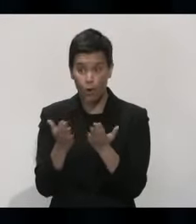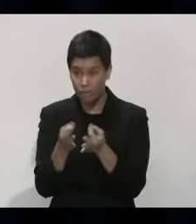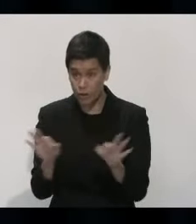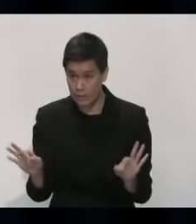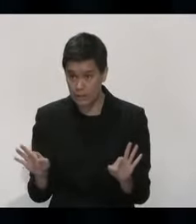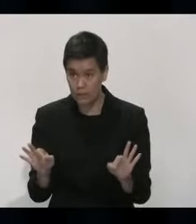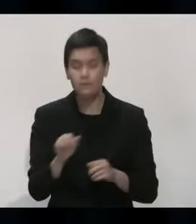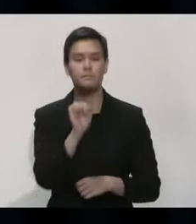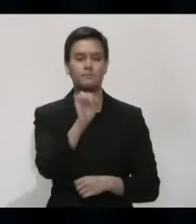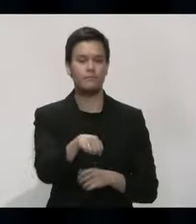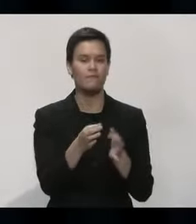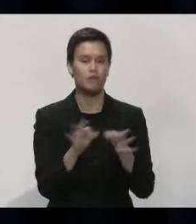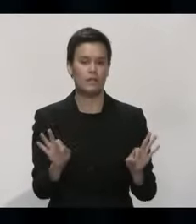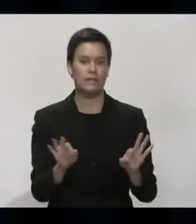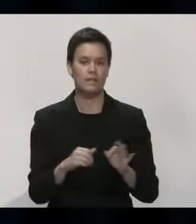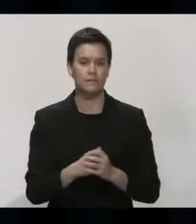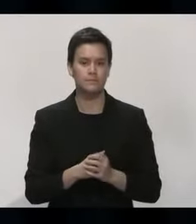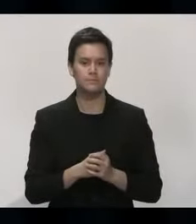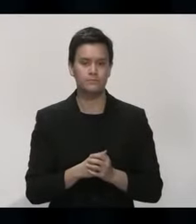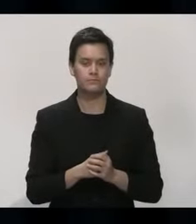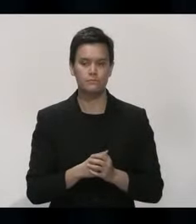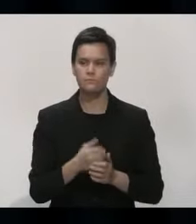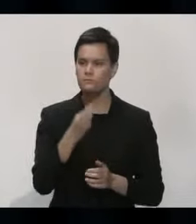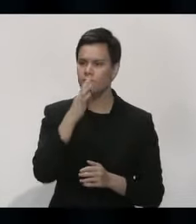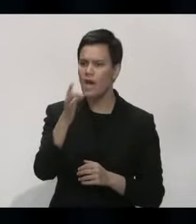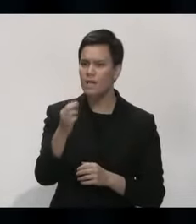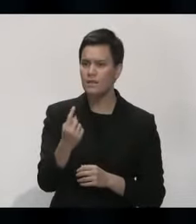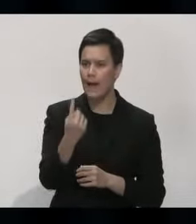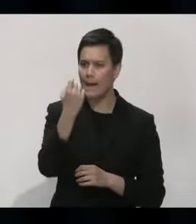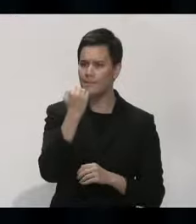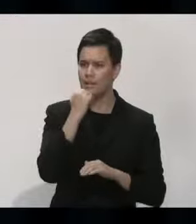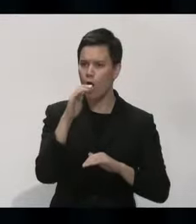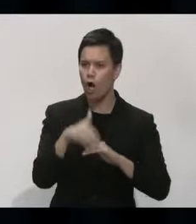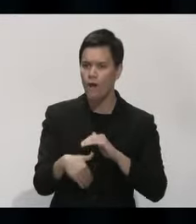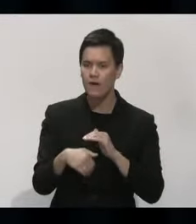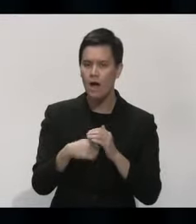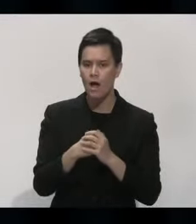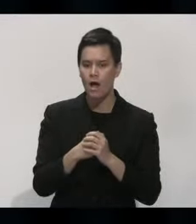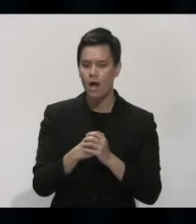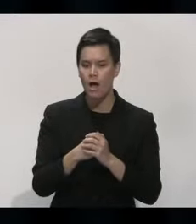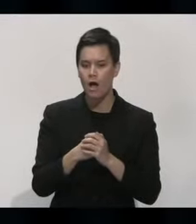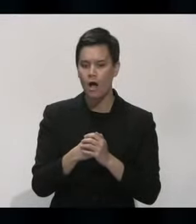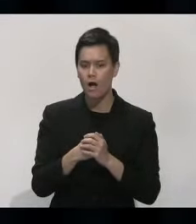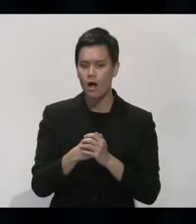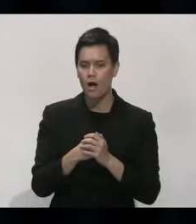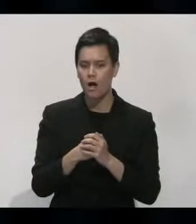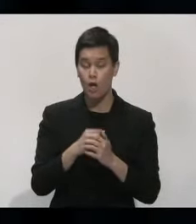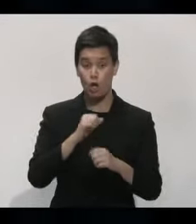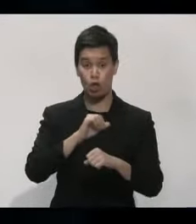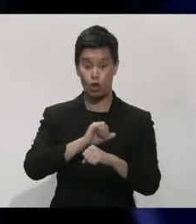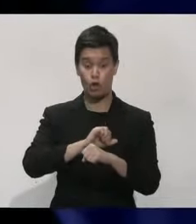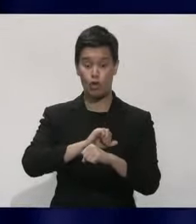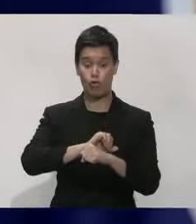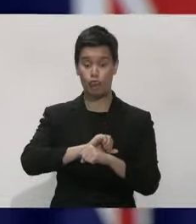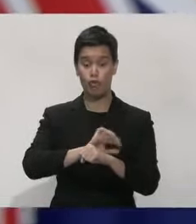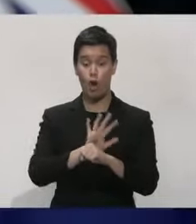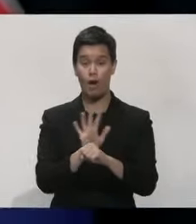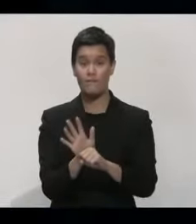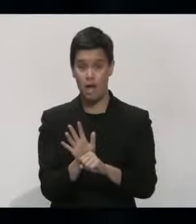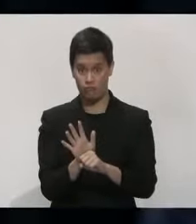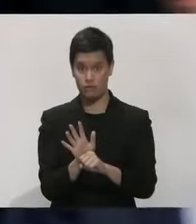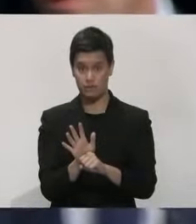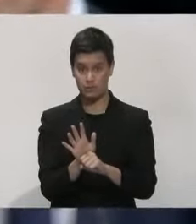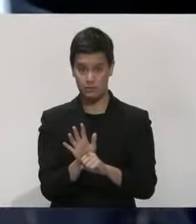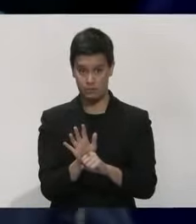They be free, yes. Do you have any update on how many cases there are that have yet to be epidemiologically linked to the